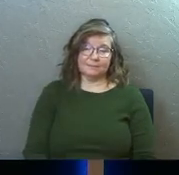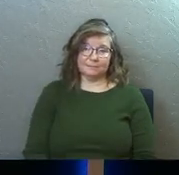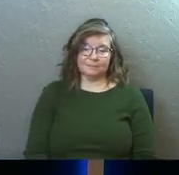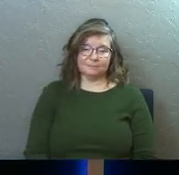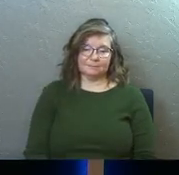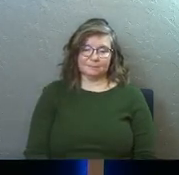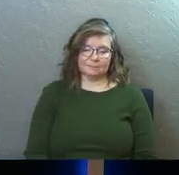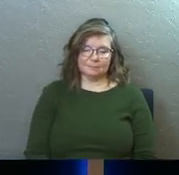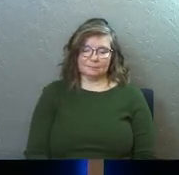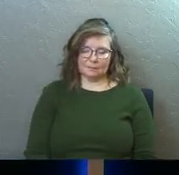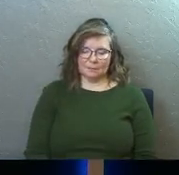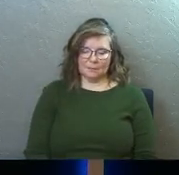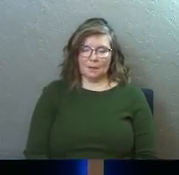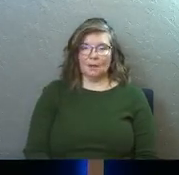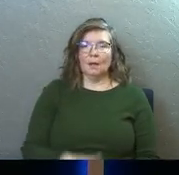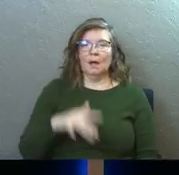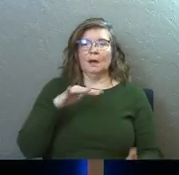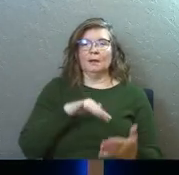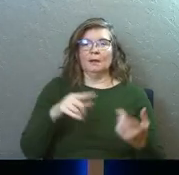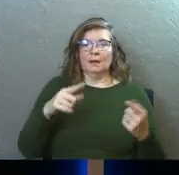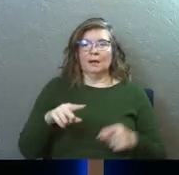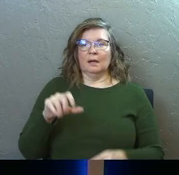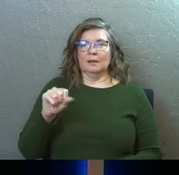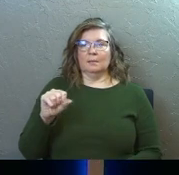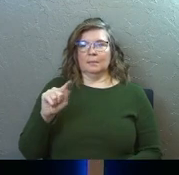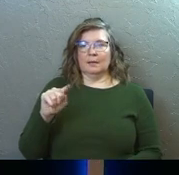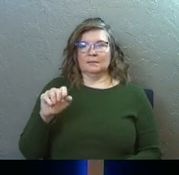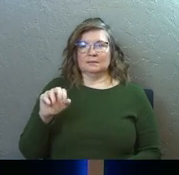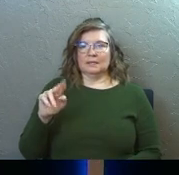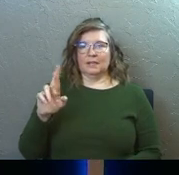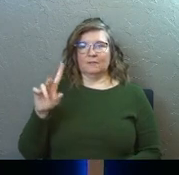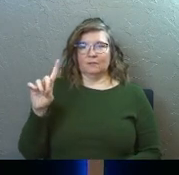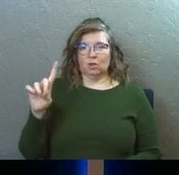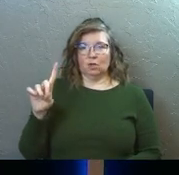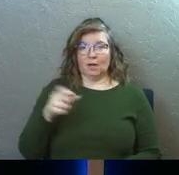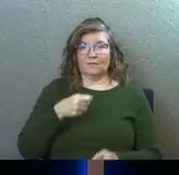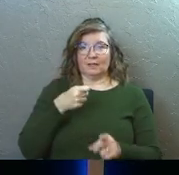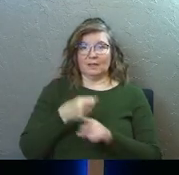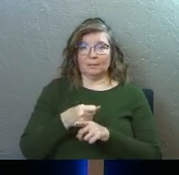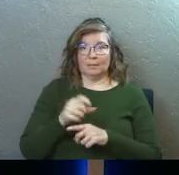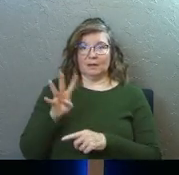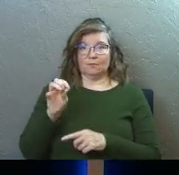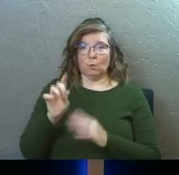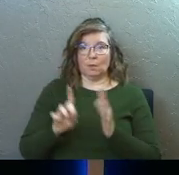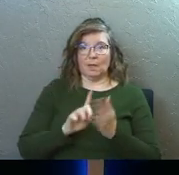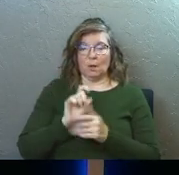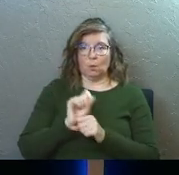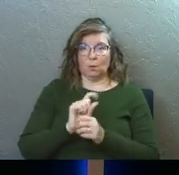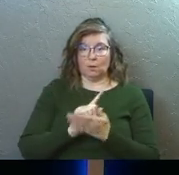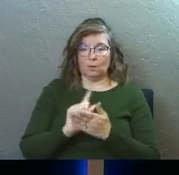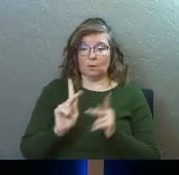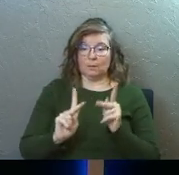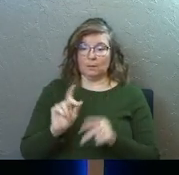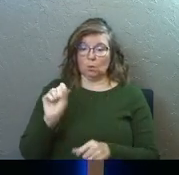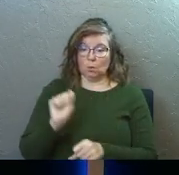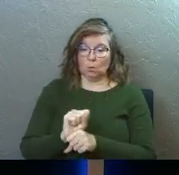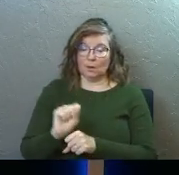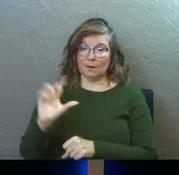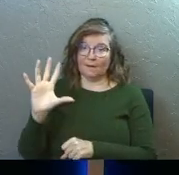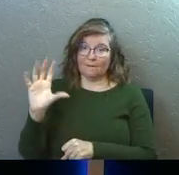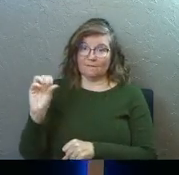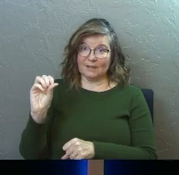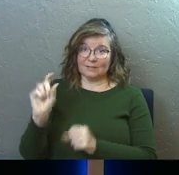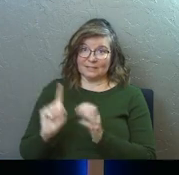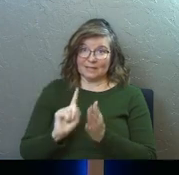A study done by Stanford a few years back on the impact of, of the 40-hour work week revealed this, that those who work 50 hours